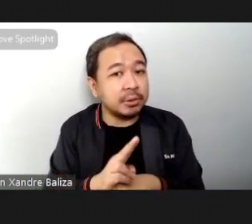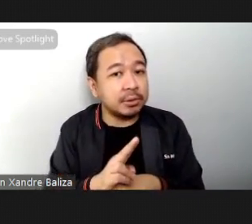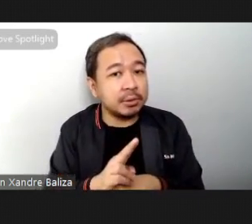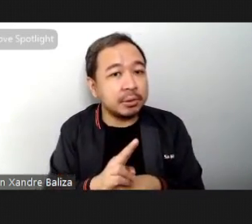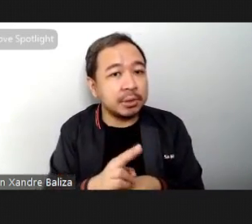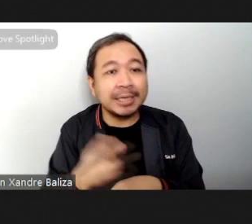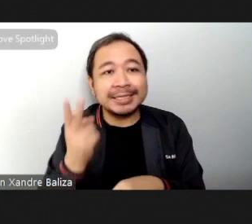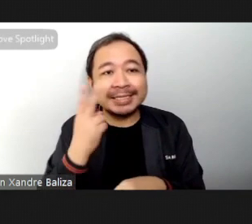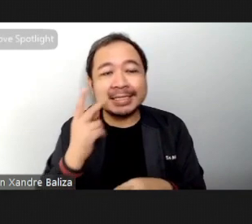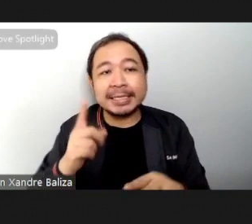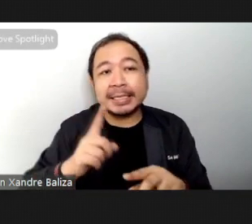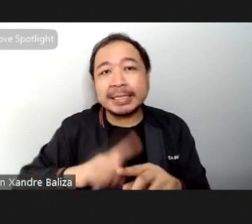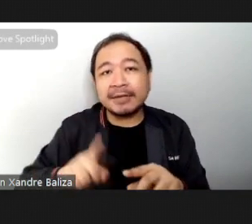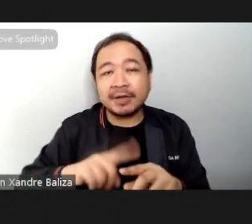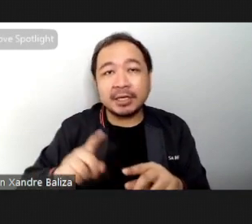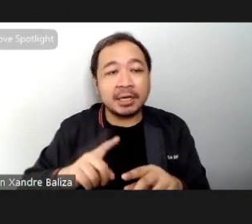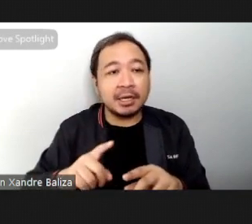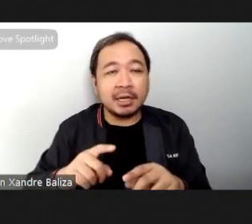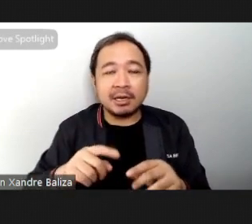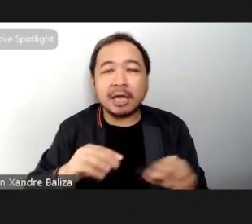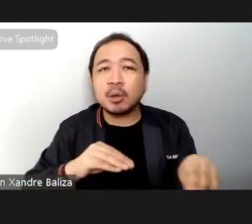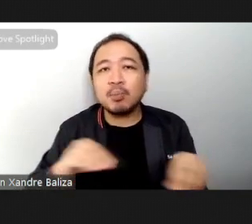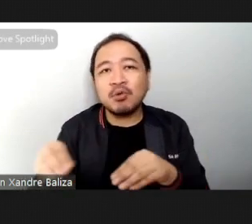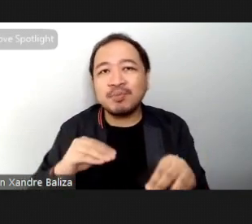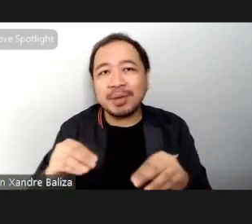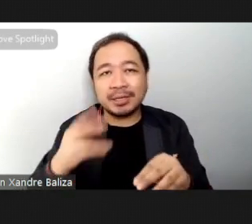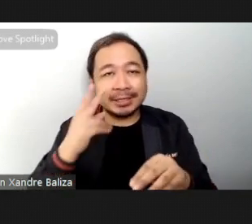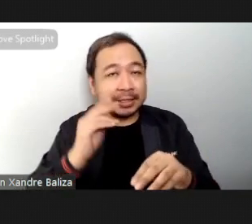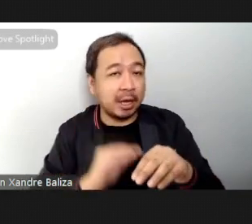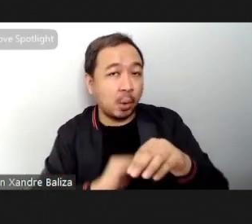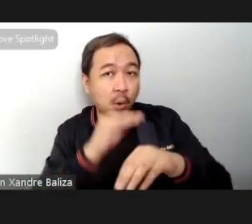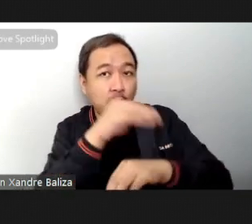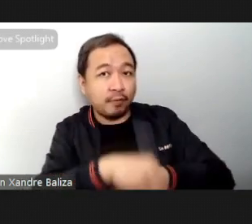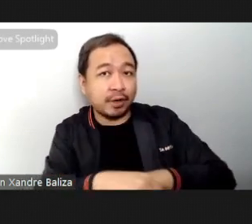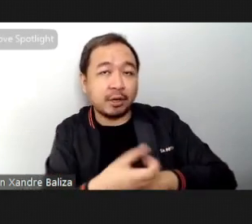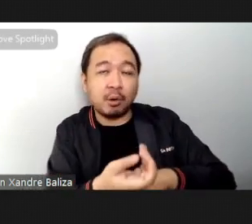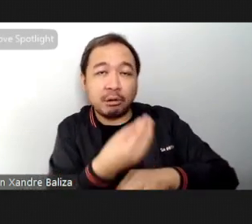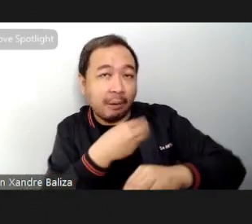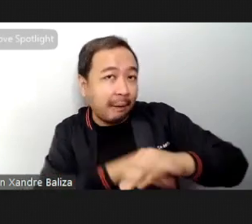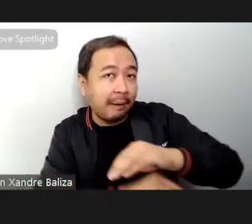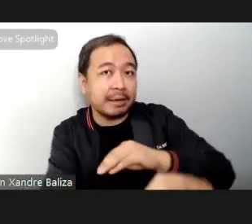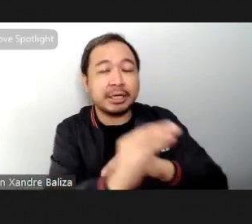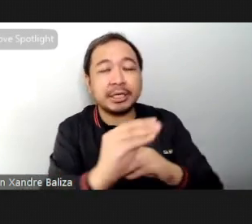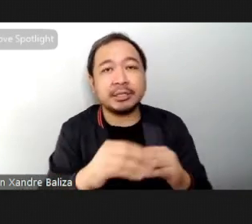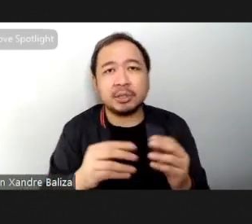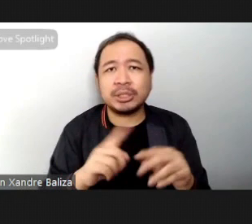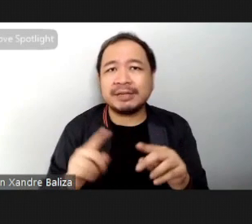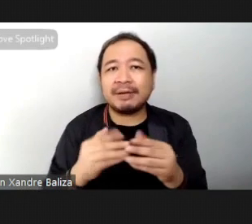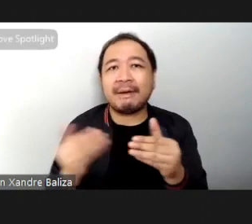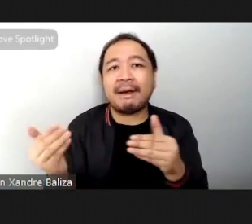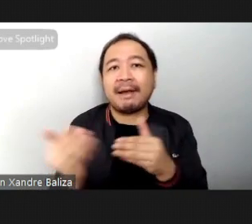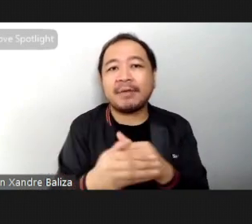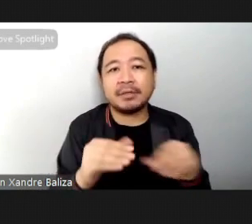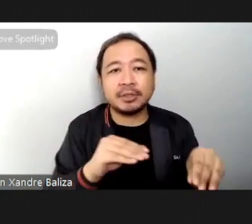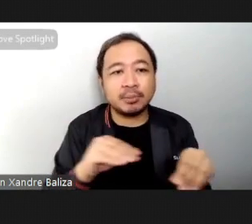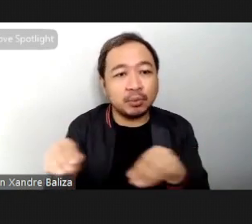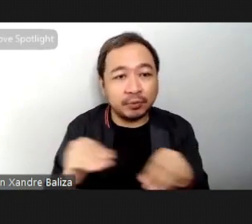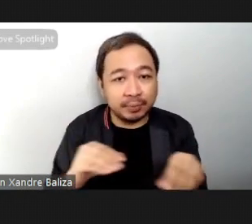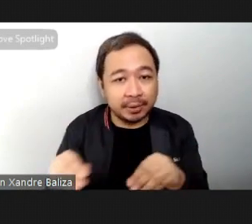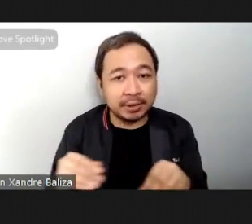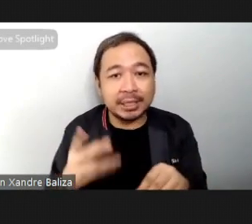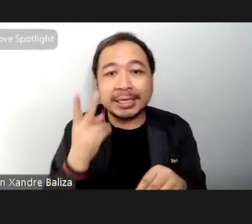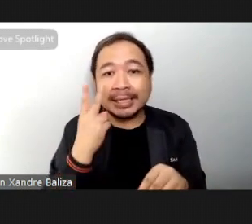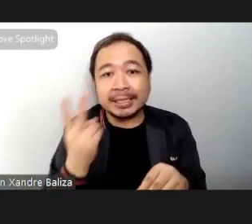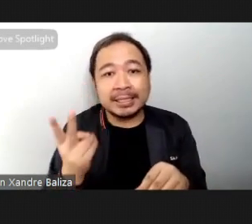underhand variations of these moves you can explore the more advanced moves so some of the advanced moves include the sneak the